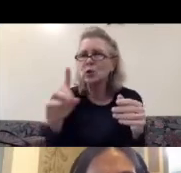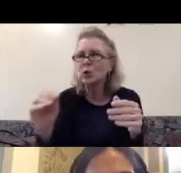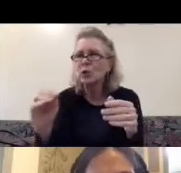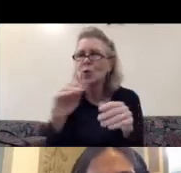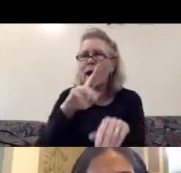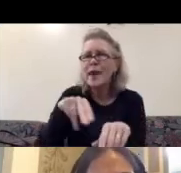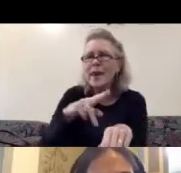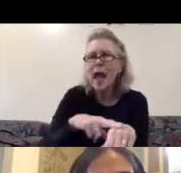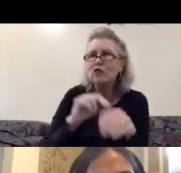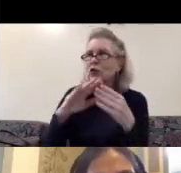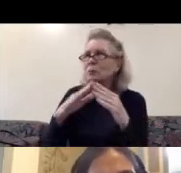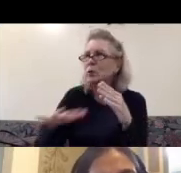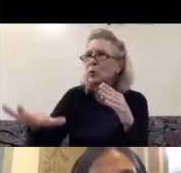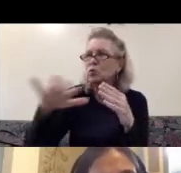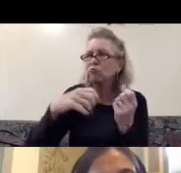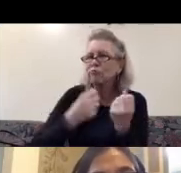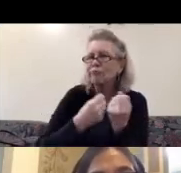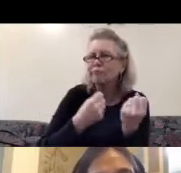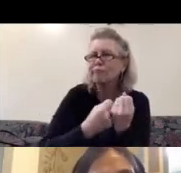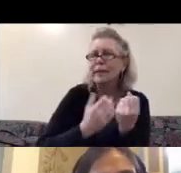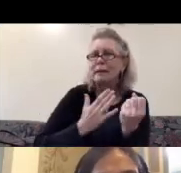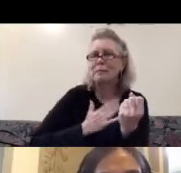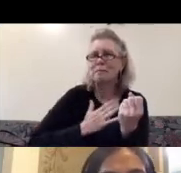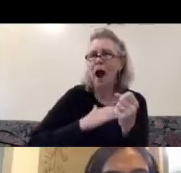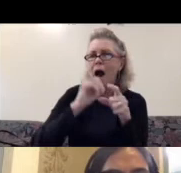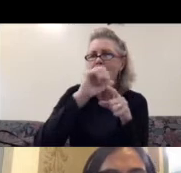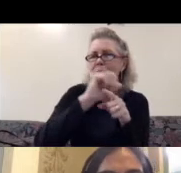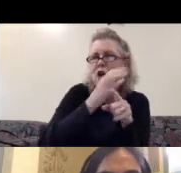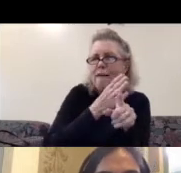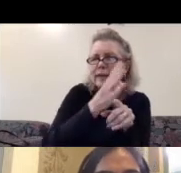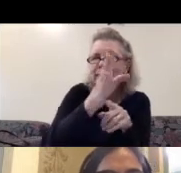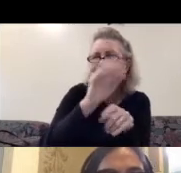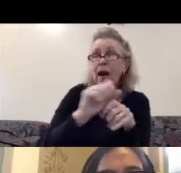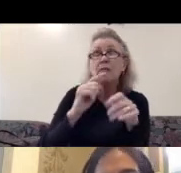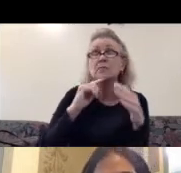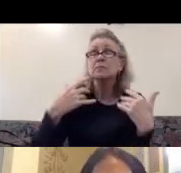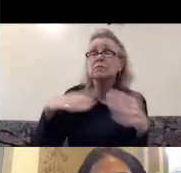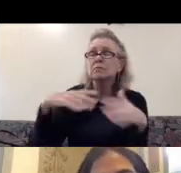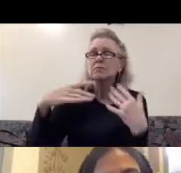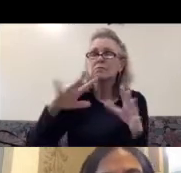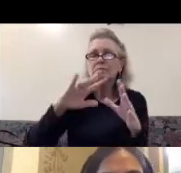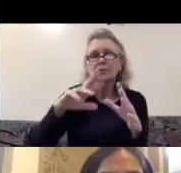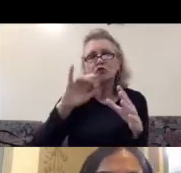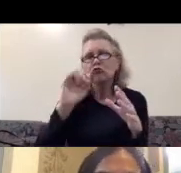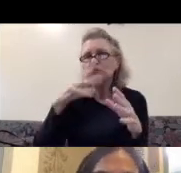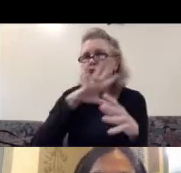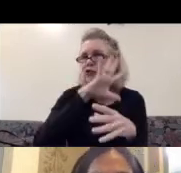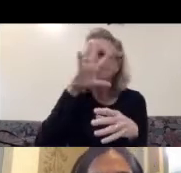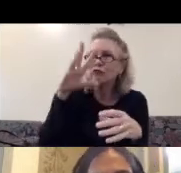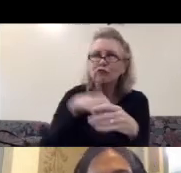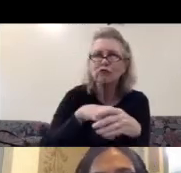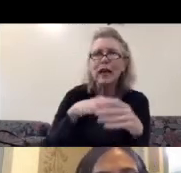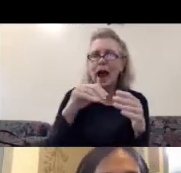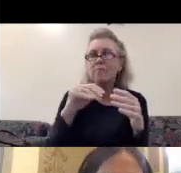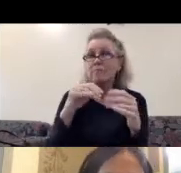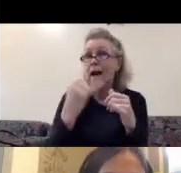processes and practice and it was a very rich and extremely productive residency period that ended up in a big exhibition